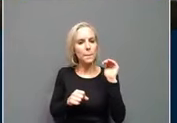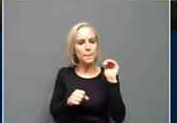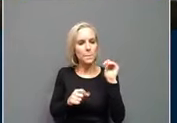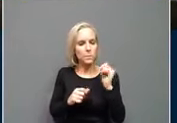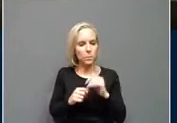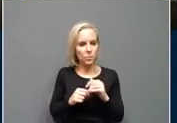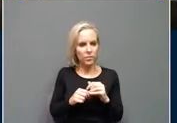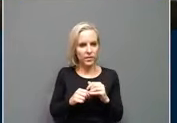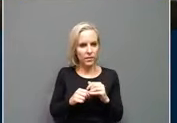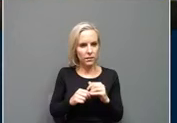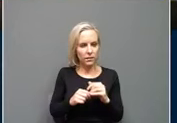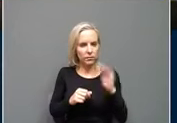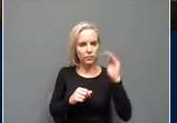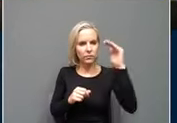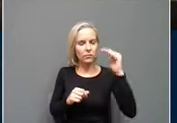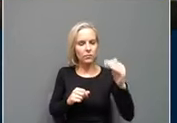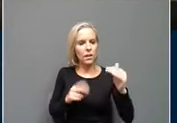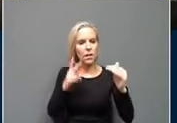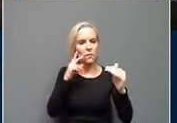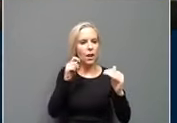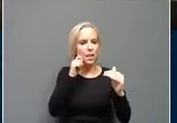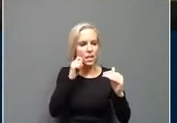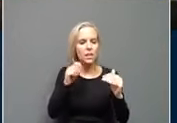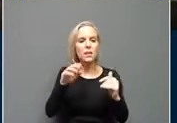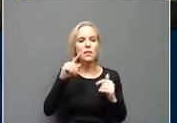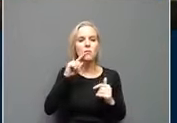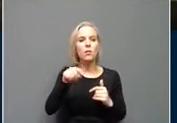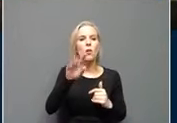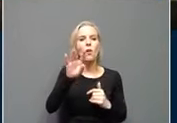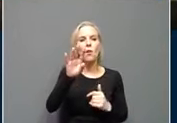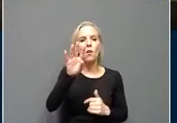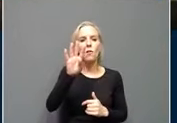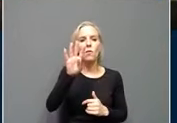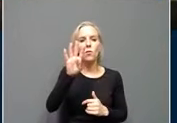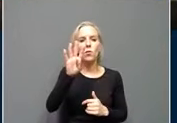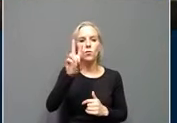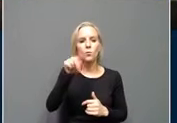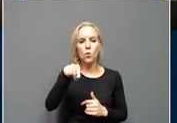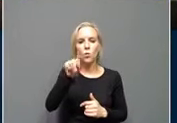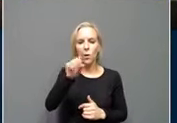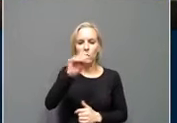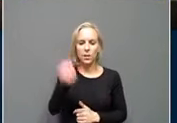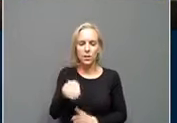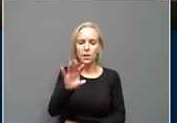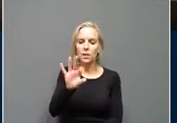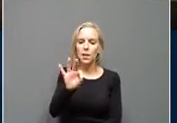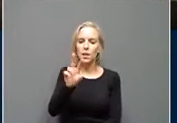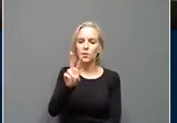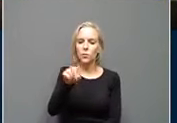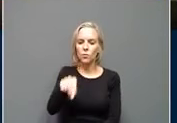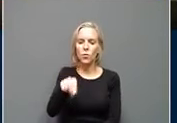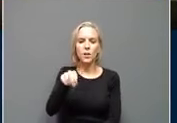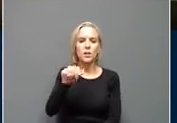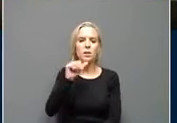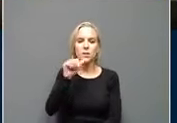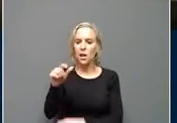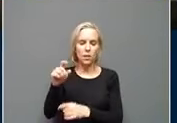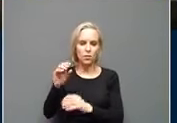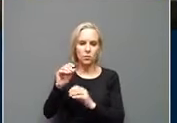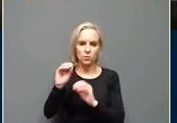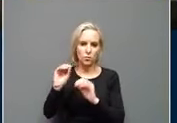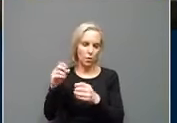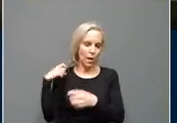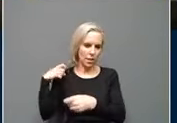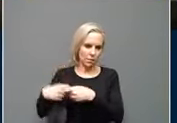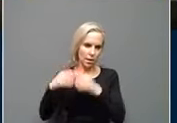When we look at ethnicity, 2.71% Hispanic, 97.29% non-Hispanic. We look at the breakdown